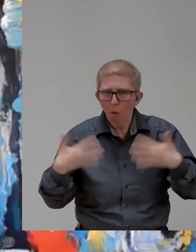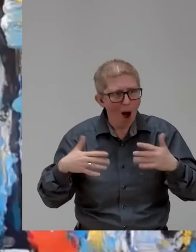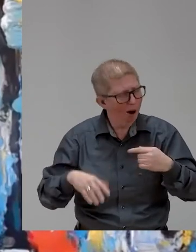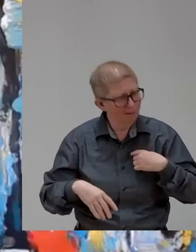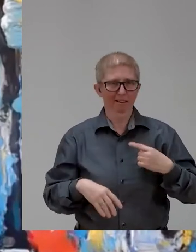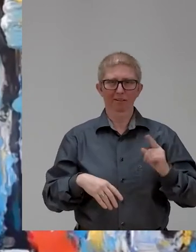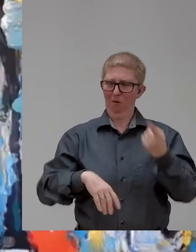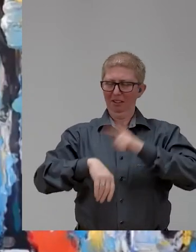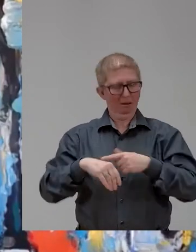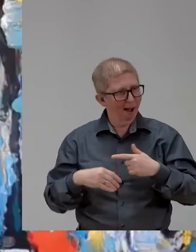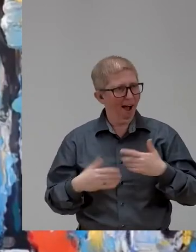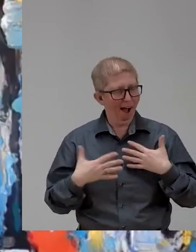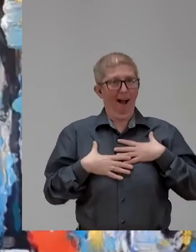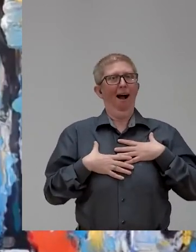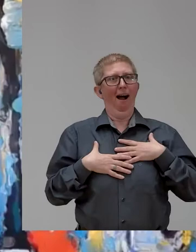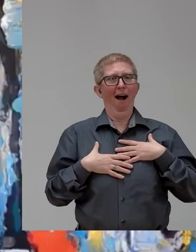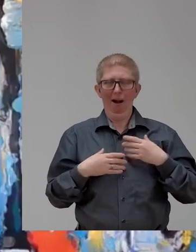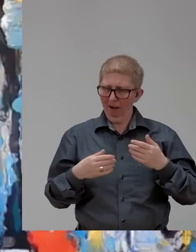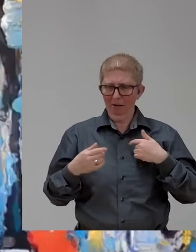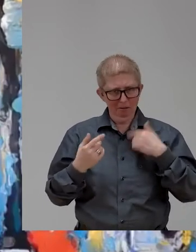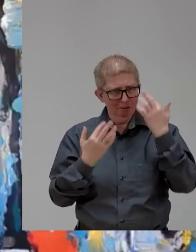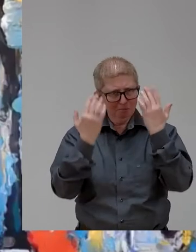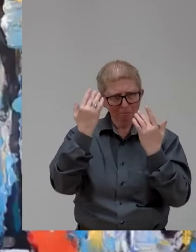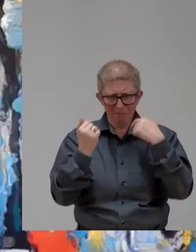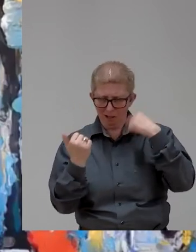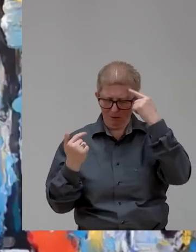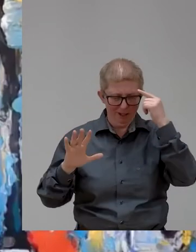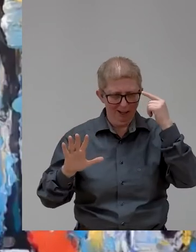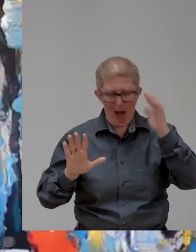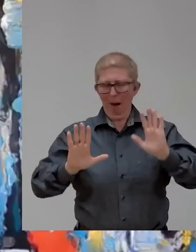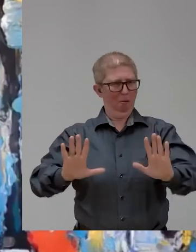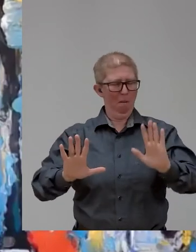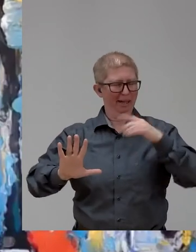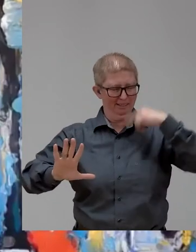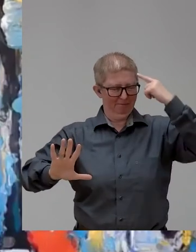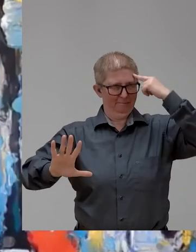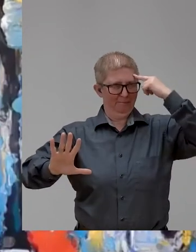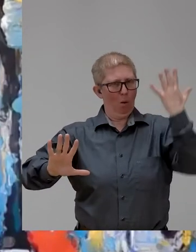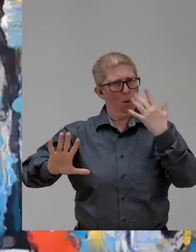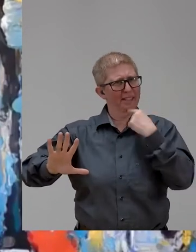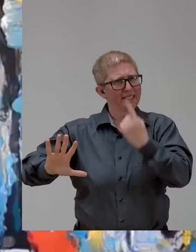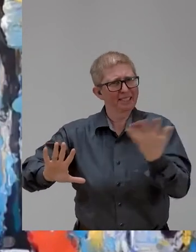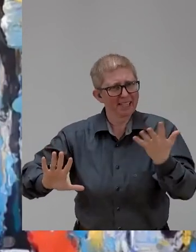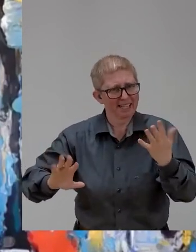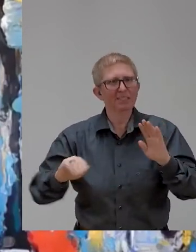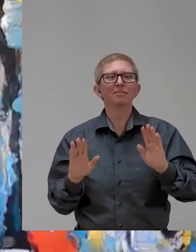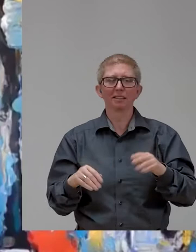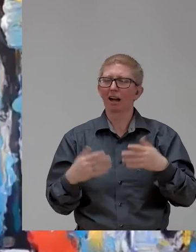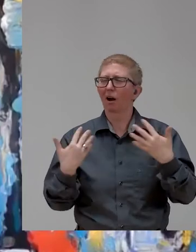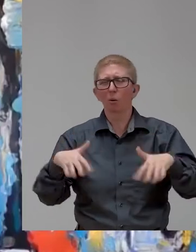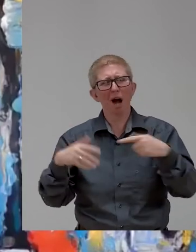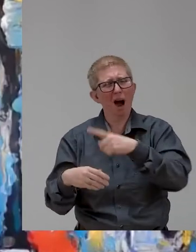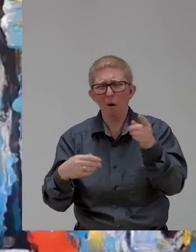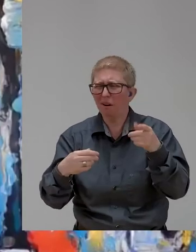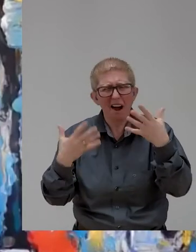recalculating what I'm saying. In any case, these are all amazing dreams. But the reason I invited